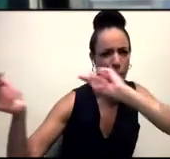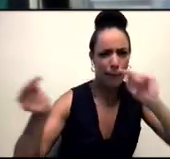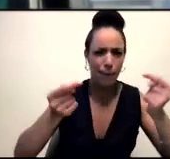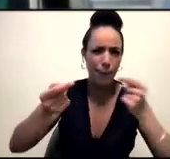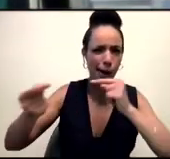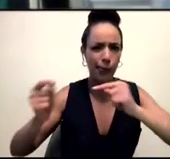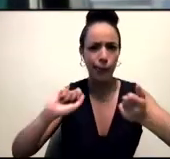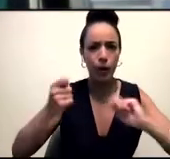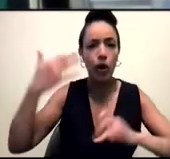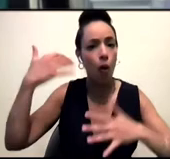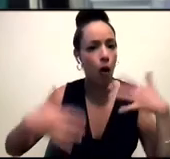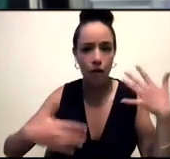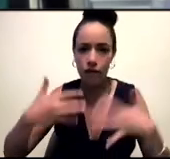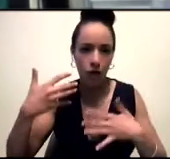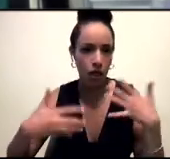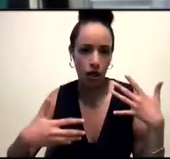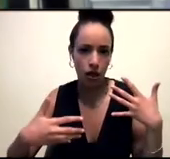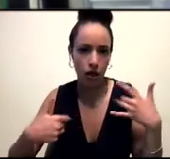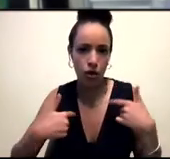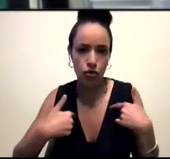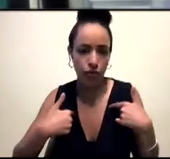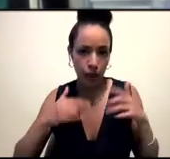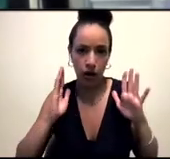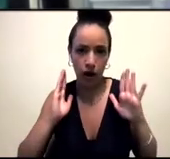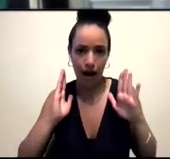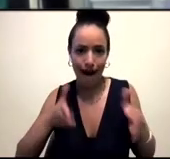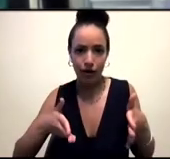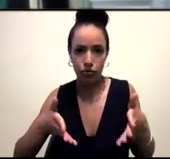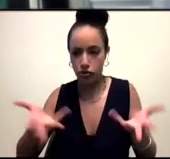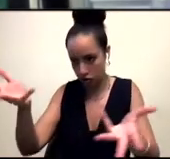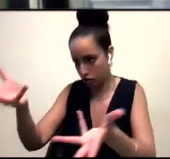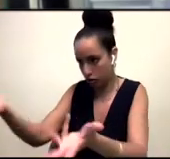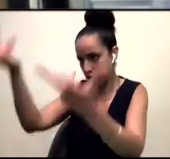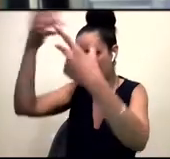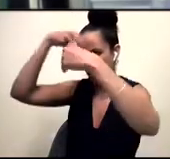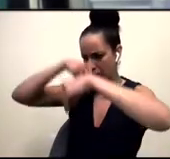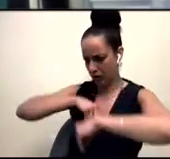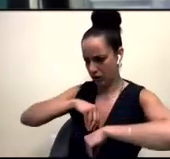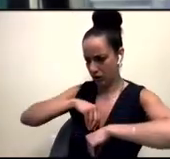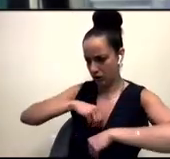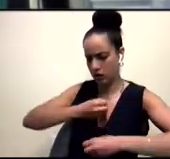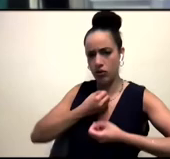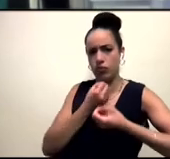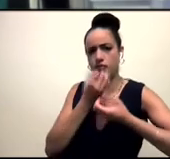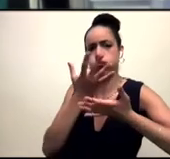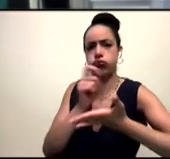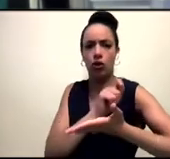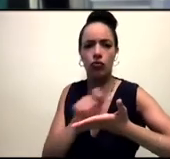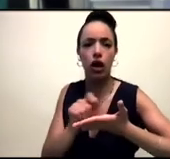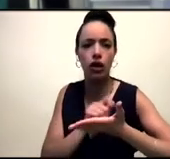right? And so to me, I needed to write that, right? Like what I, what I found really important was to write that and then also to talk